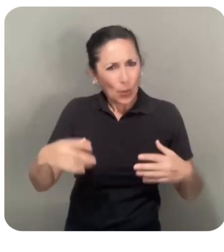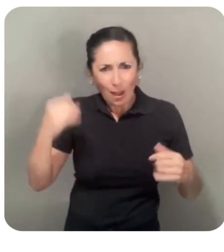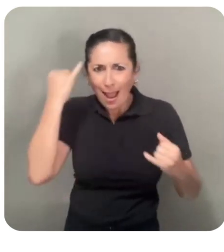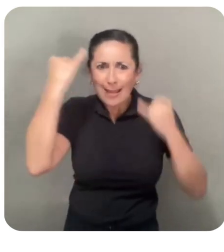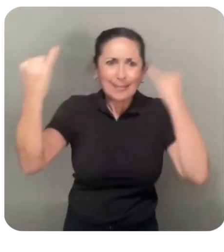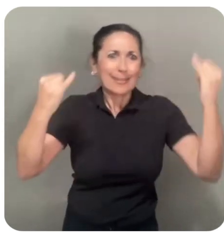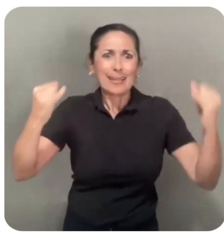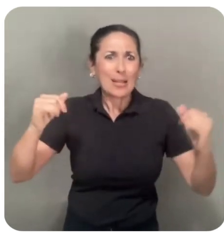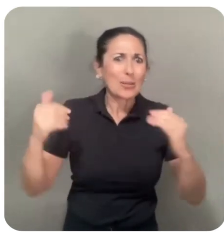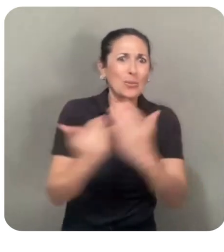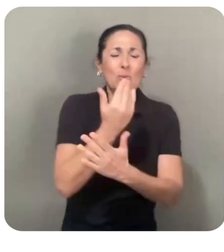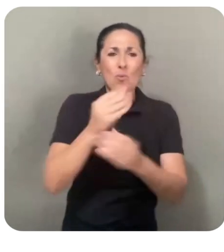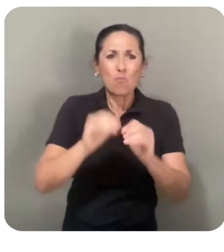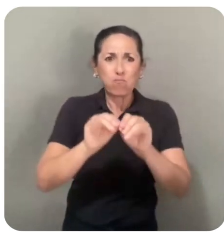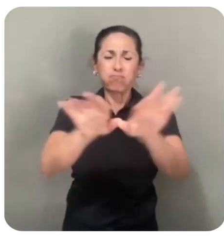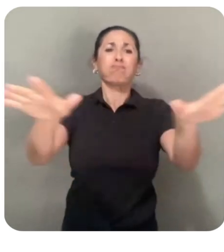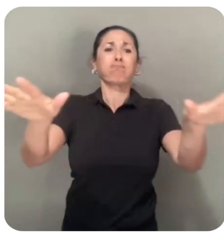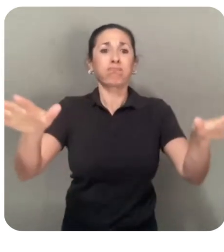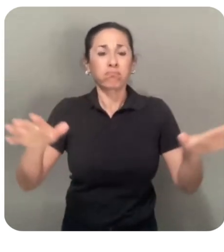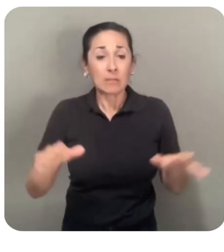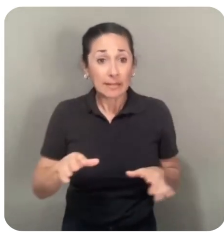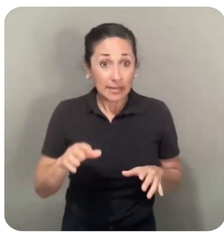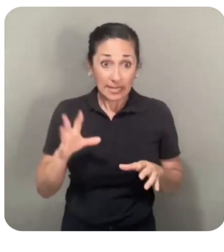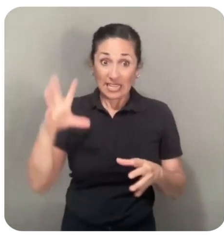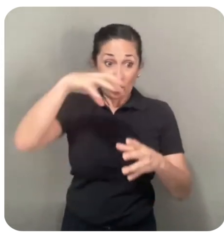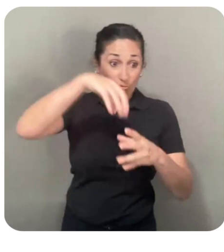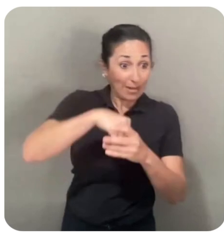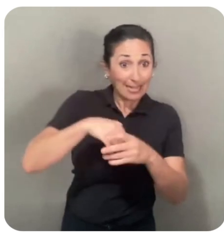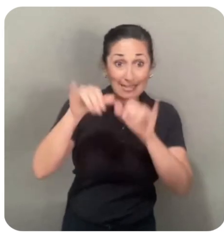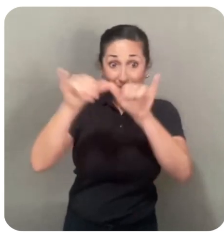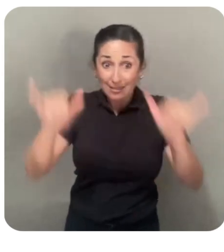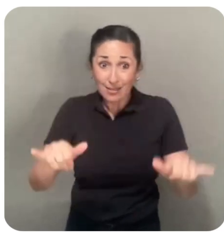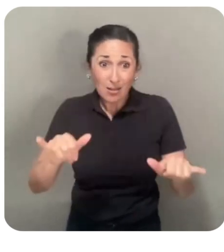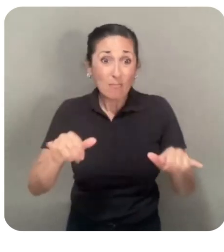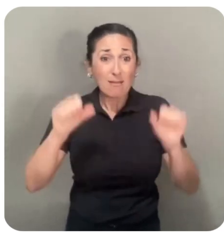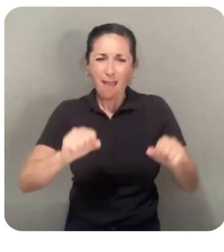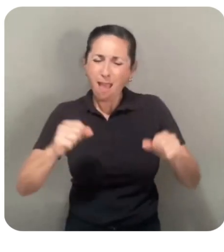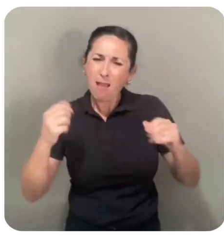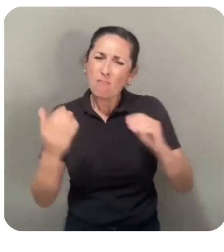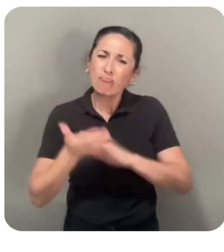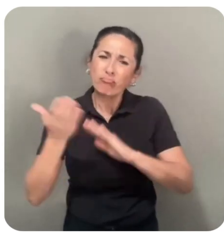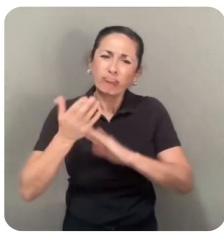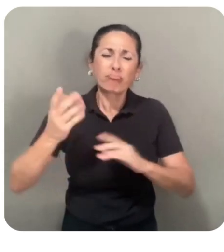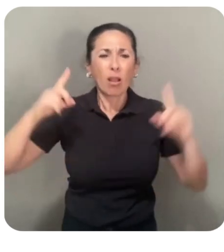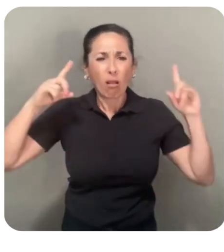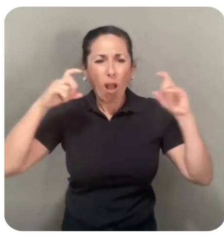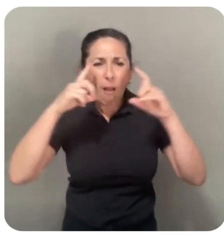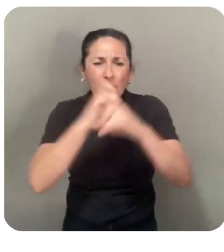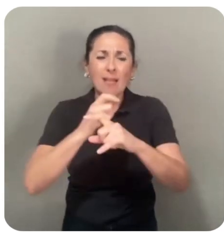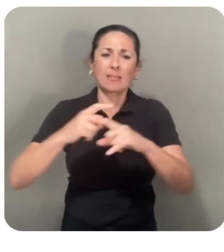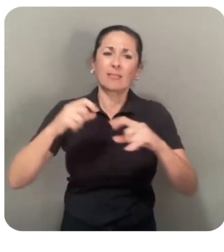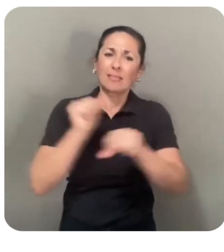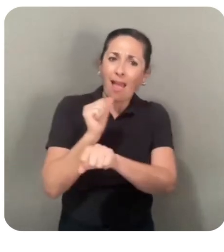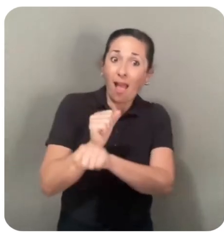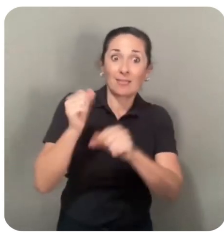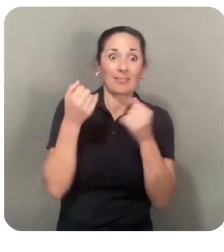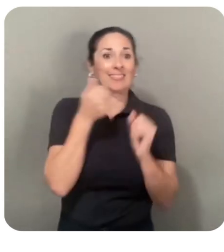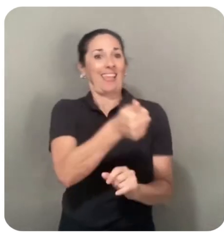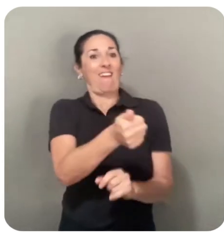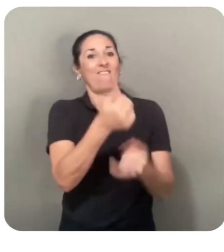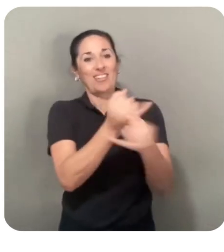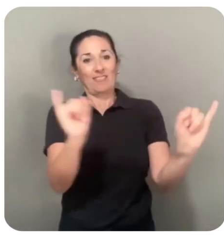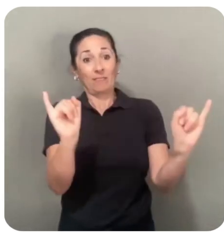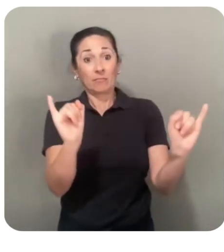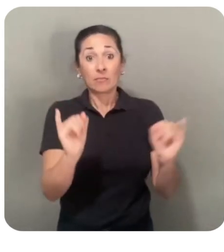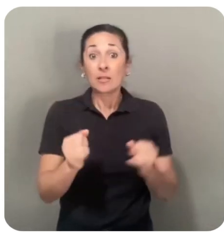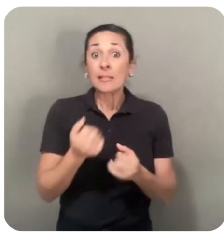by integrating reference systems, which enables our model to perform complex tasks autonomously. Our system